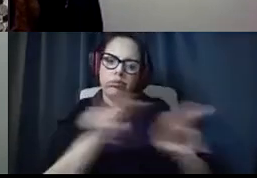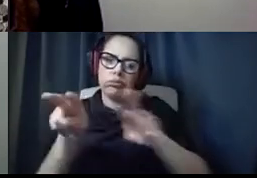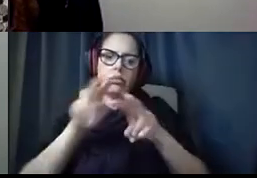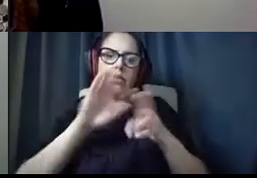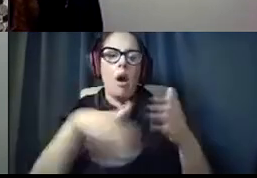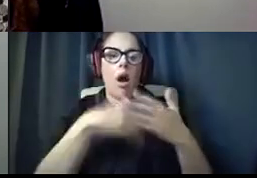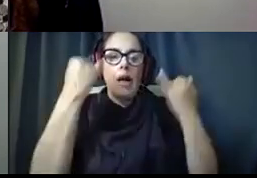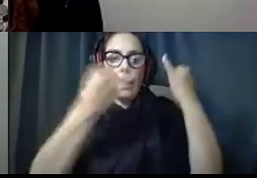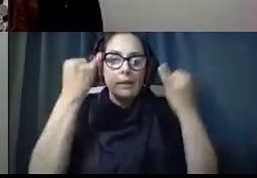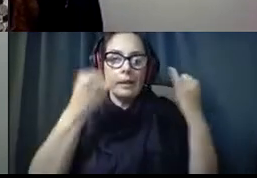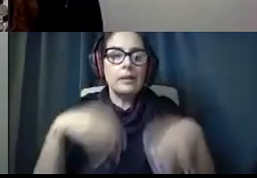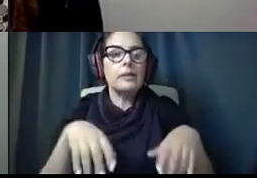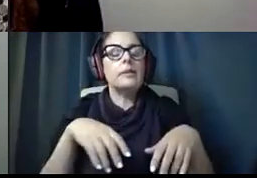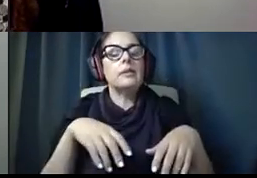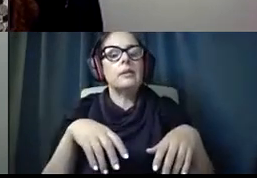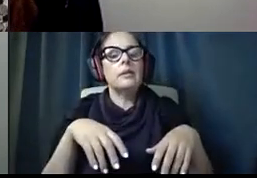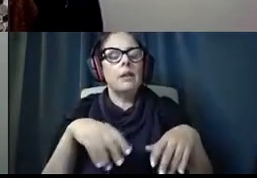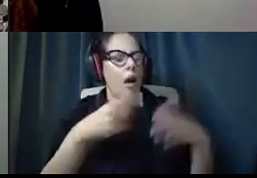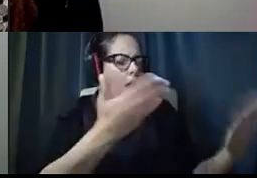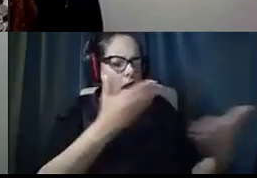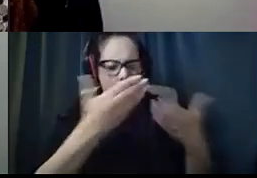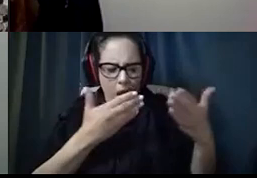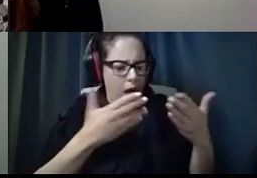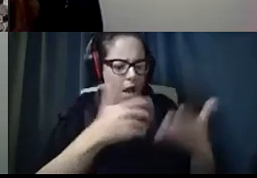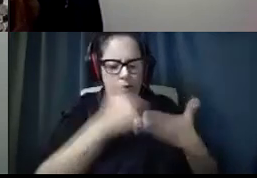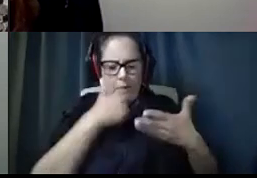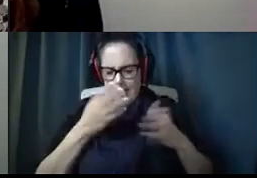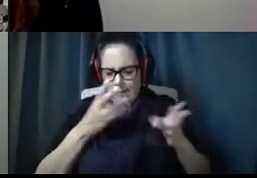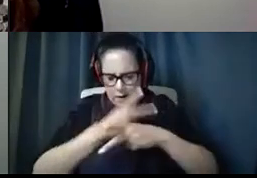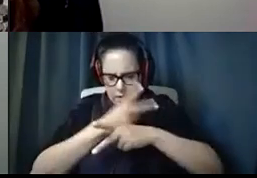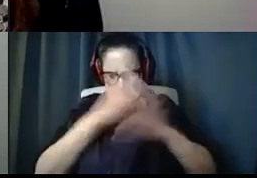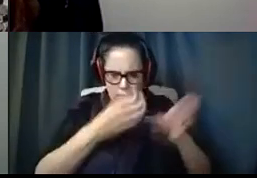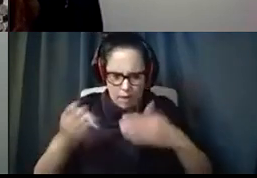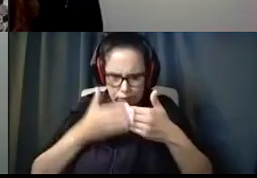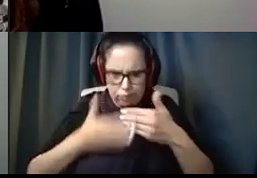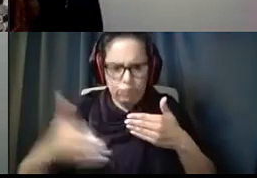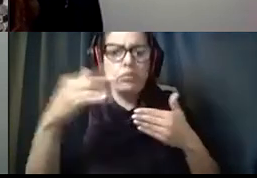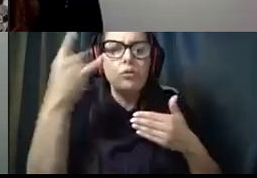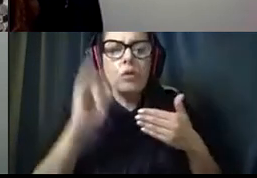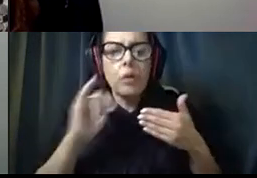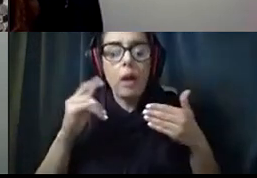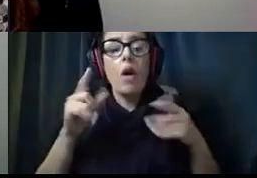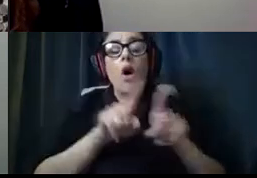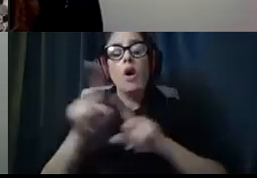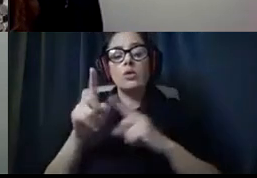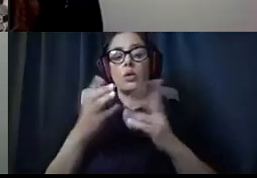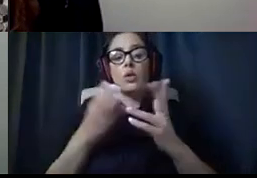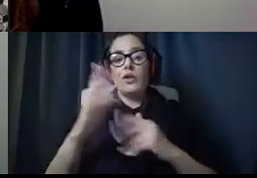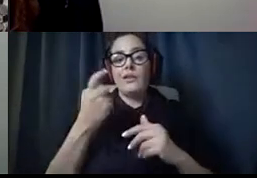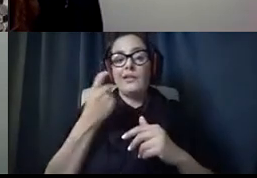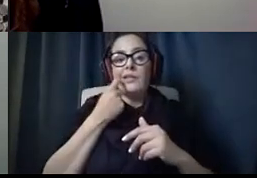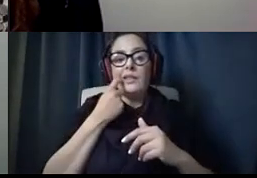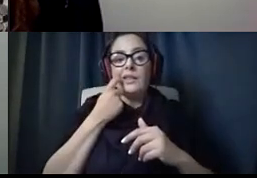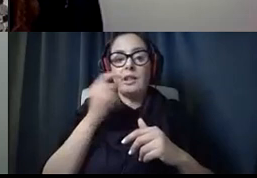ideas that come forward to help us plan on the way forward. We also have, through recent trailer bill